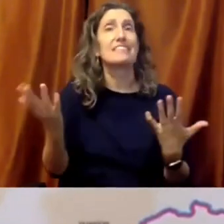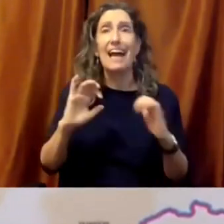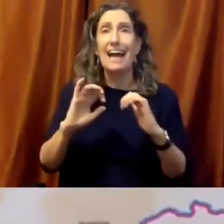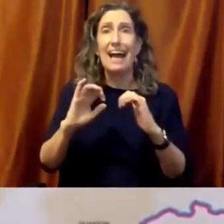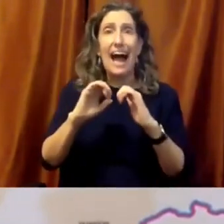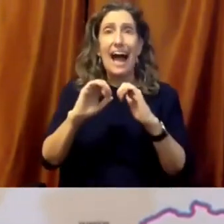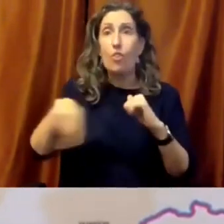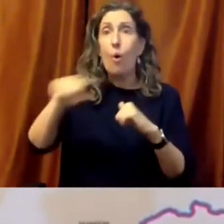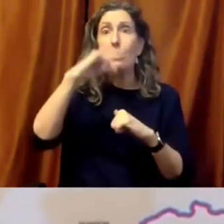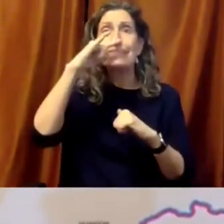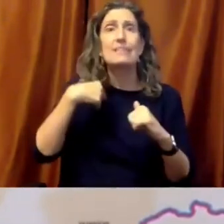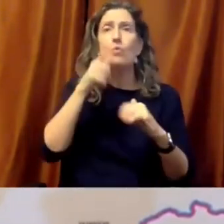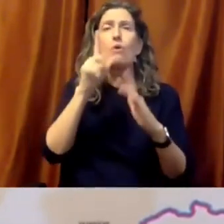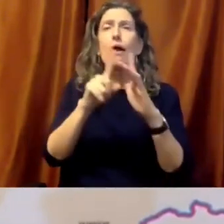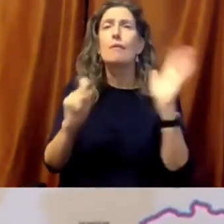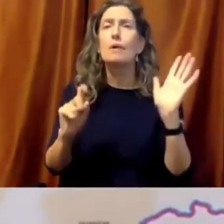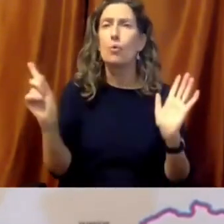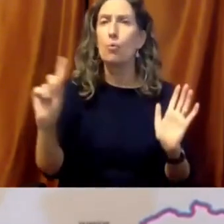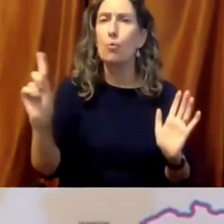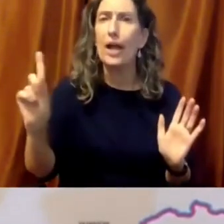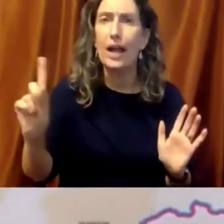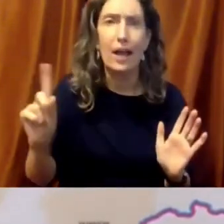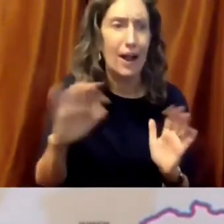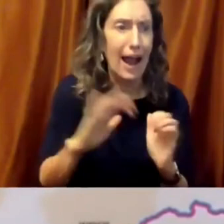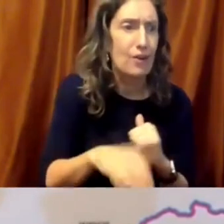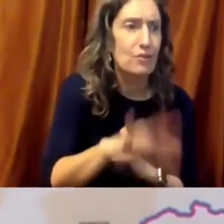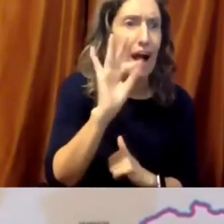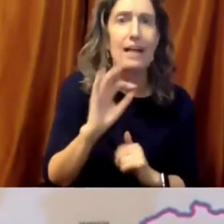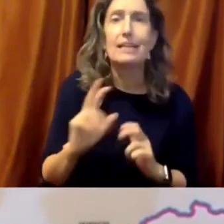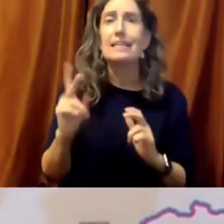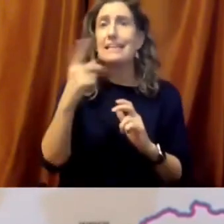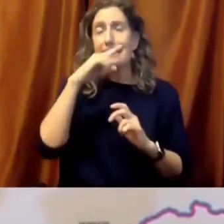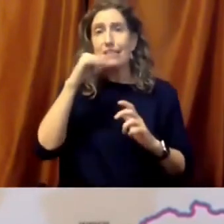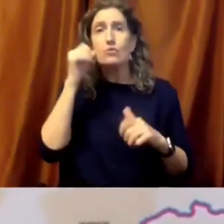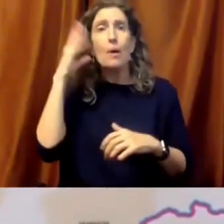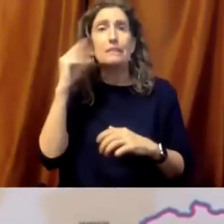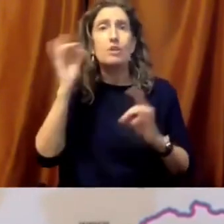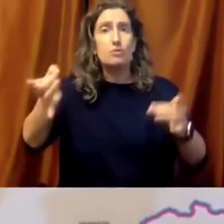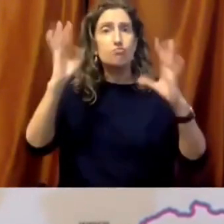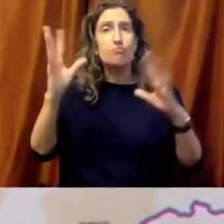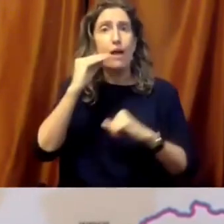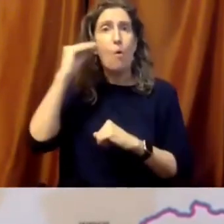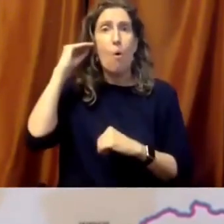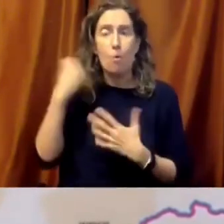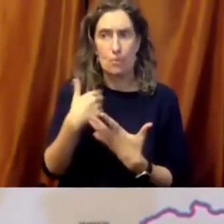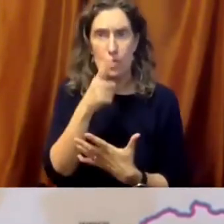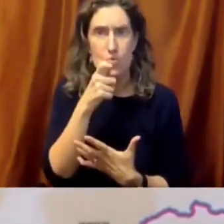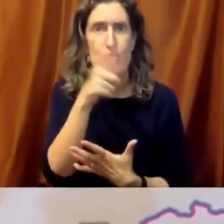As the story of this crisis unfolded, it revealed some universal basic truths in education.